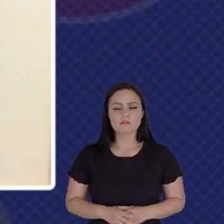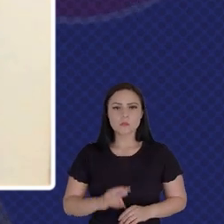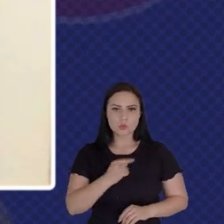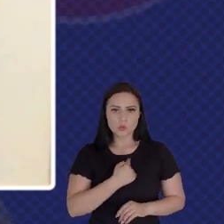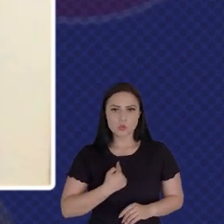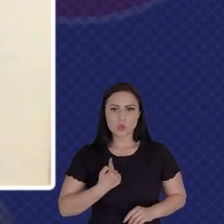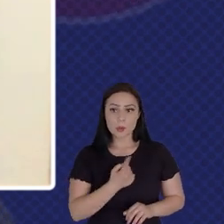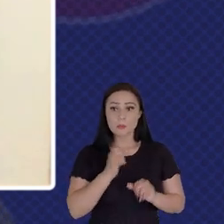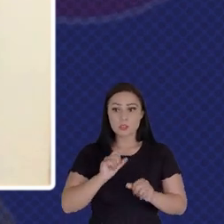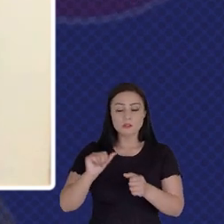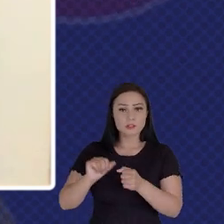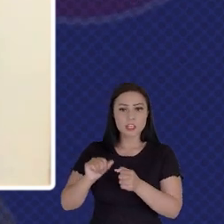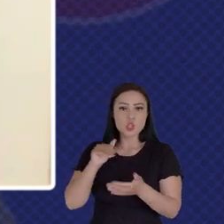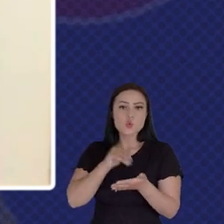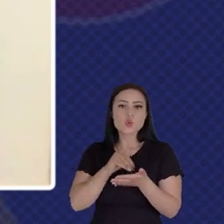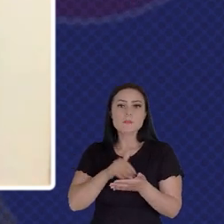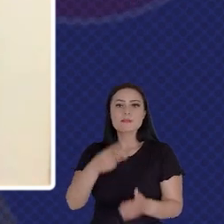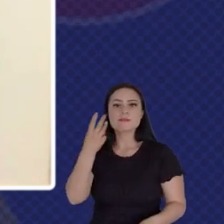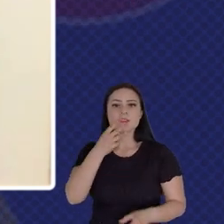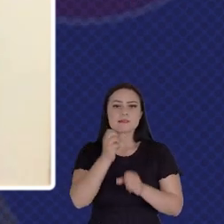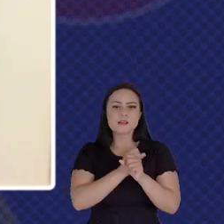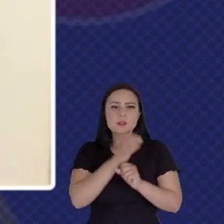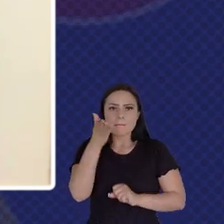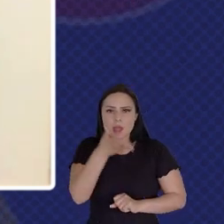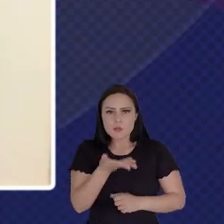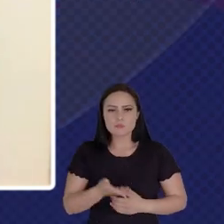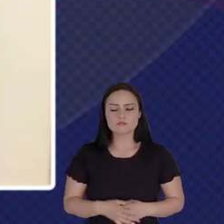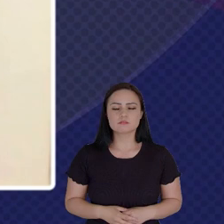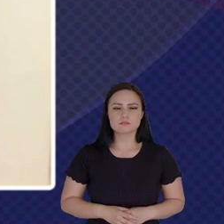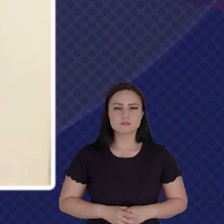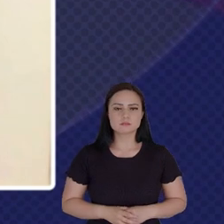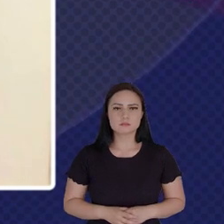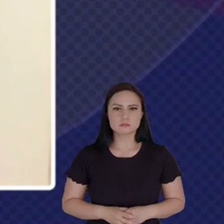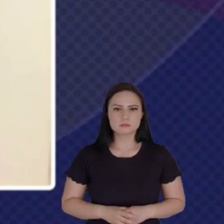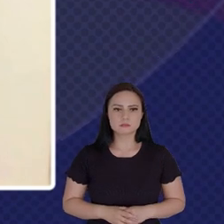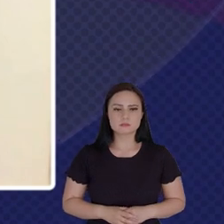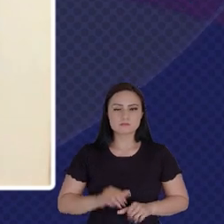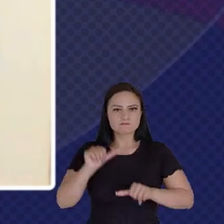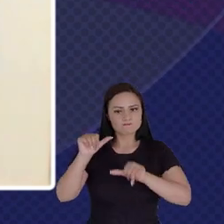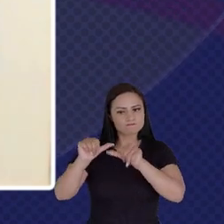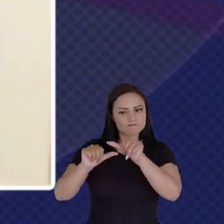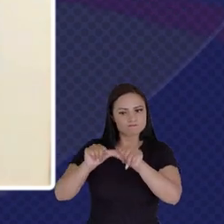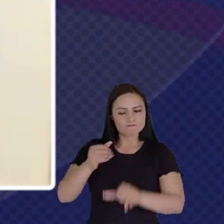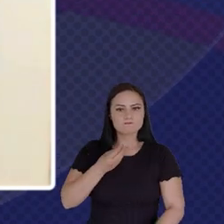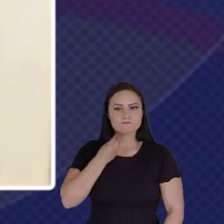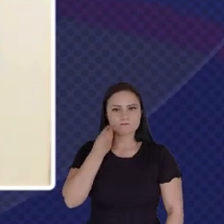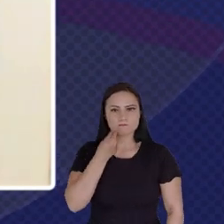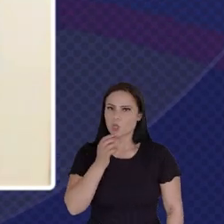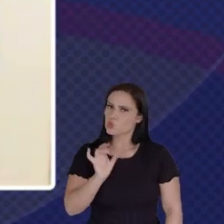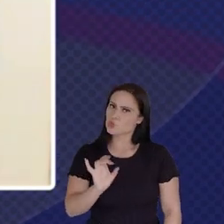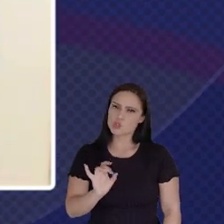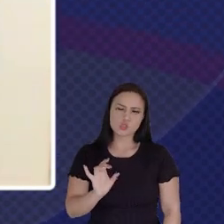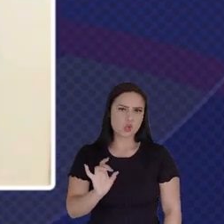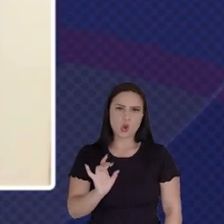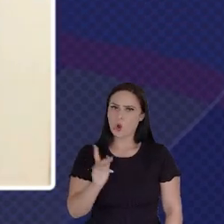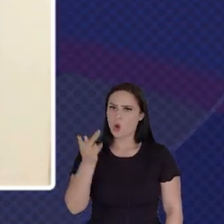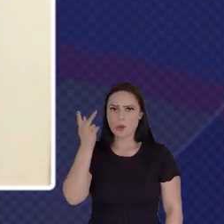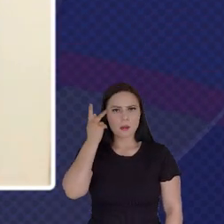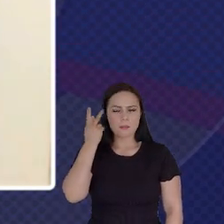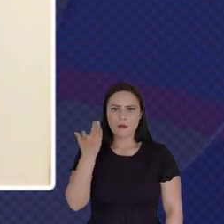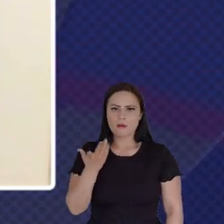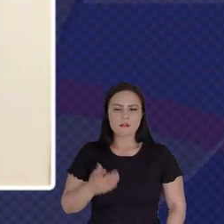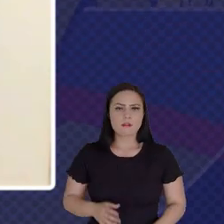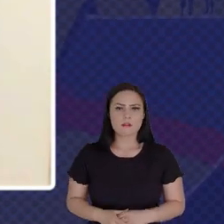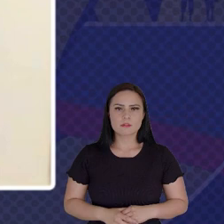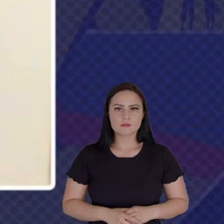Three And A Half Years Changing The Experience Not Only For The People That We